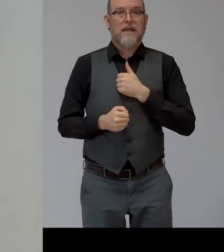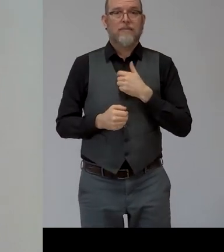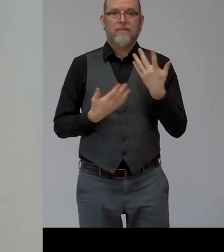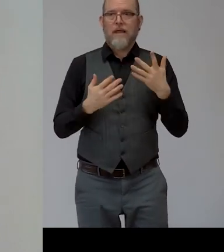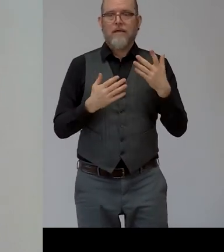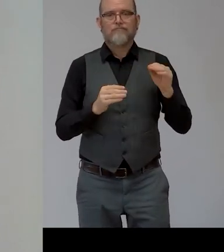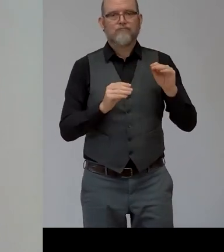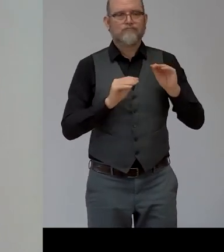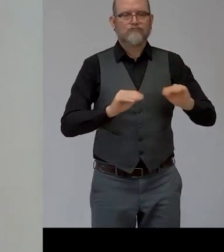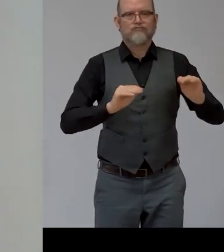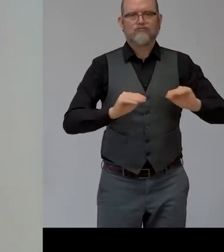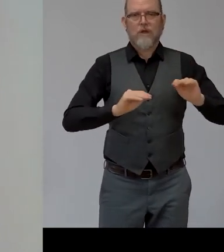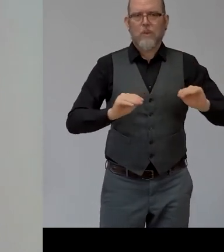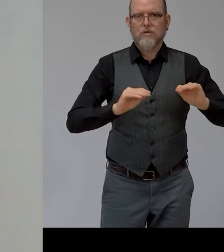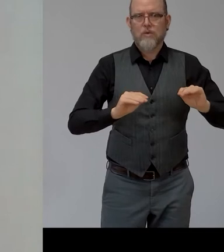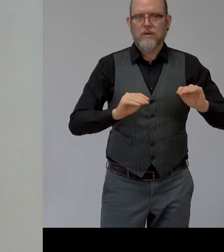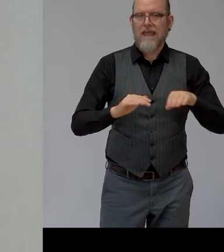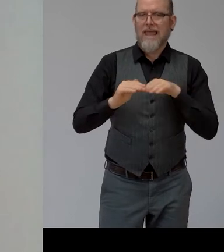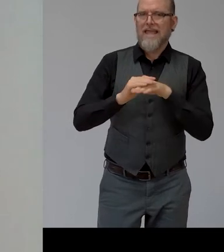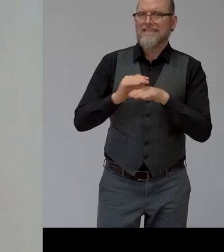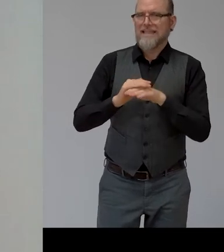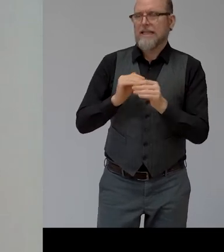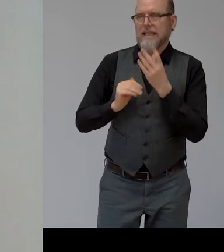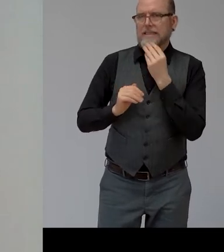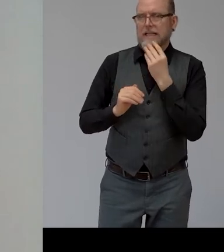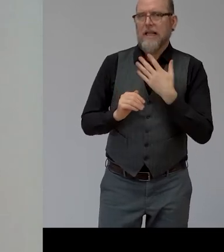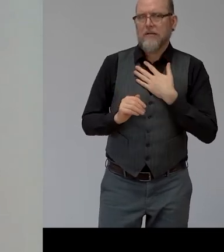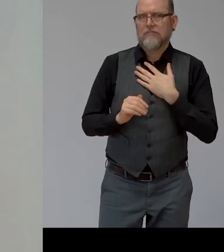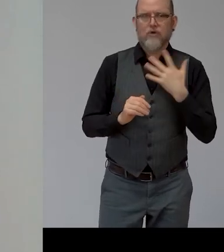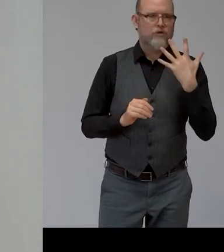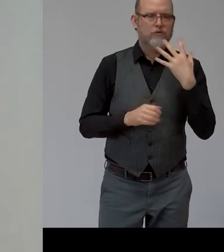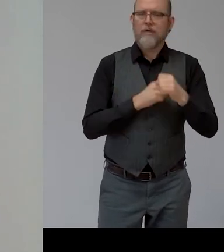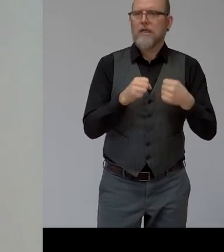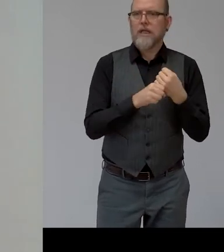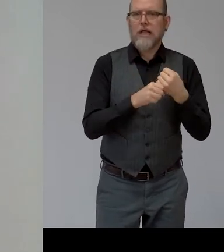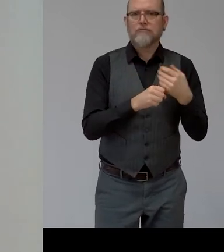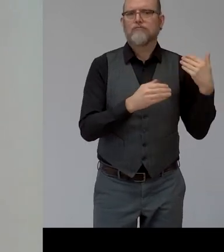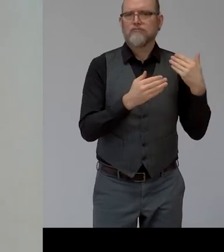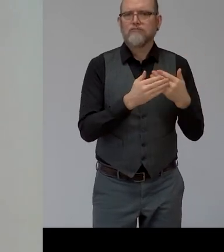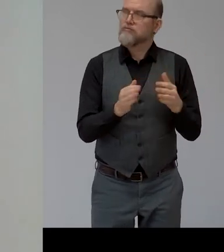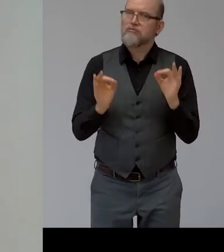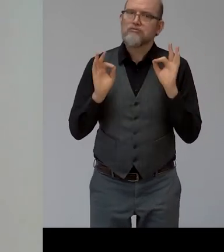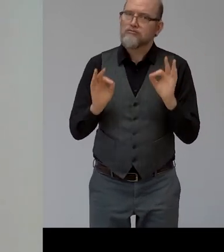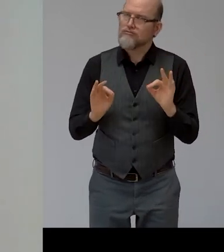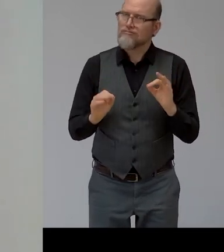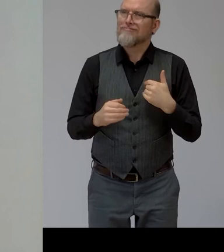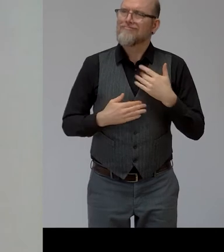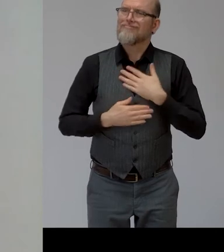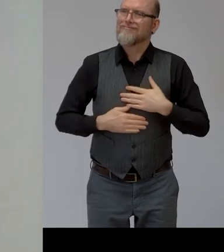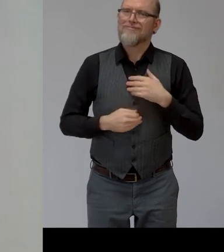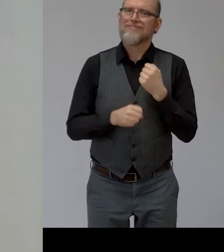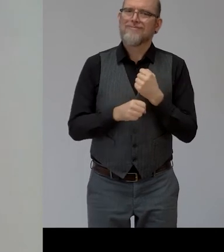israel for a little over five years and it's been very enjoyable and my uh everyday job